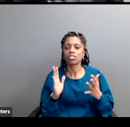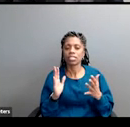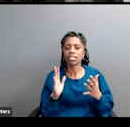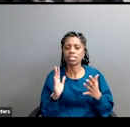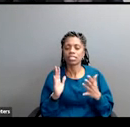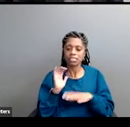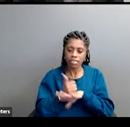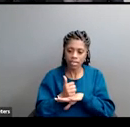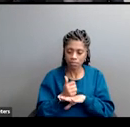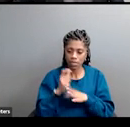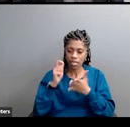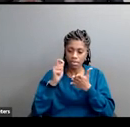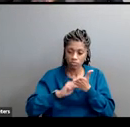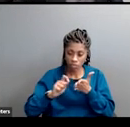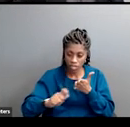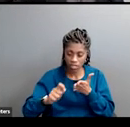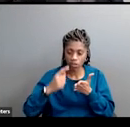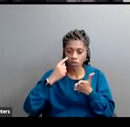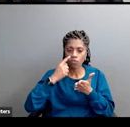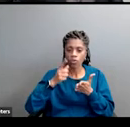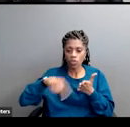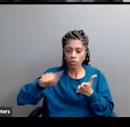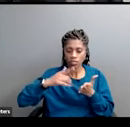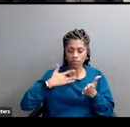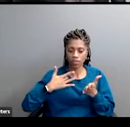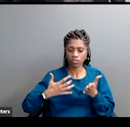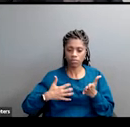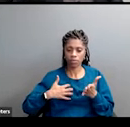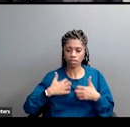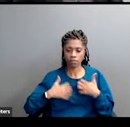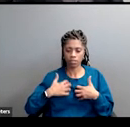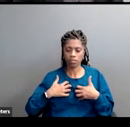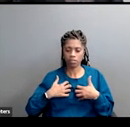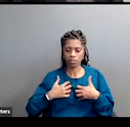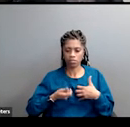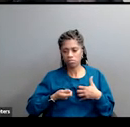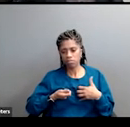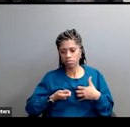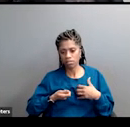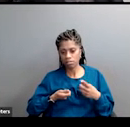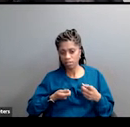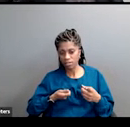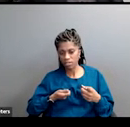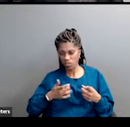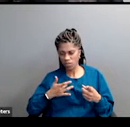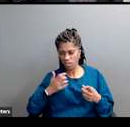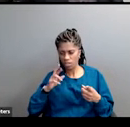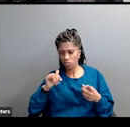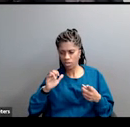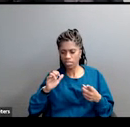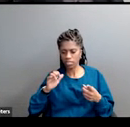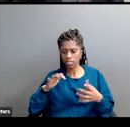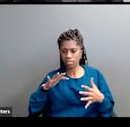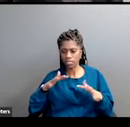to allow people to hear them as instead common sense. And that's what you're seeing here. This is